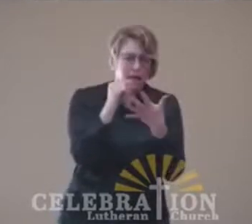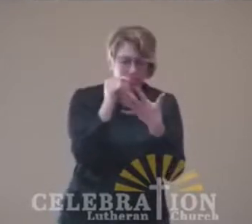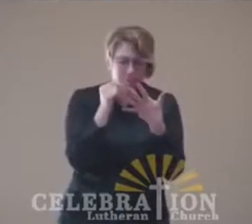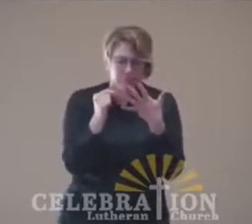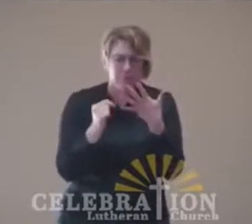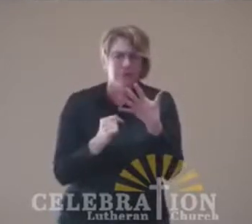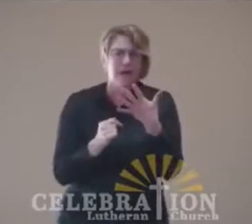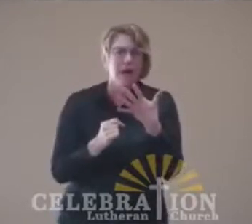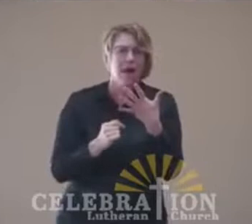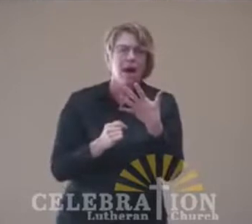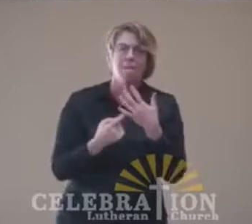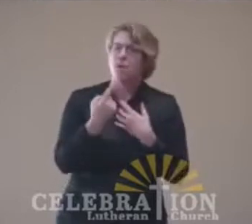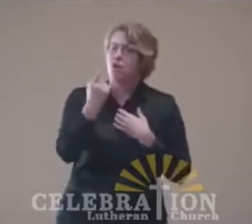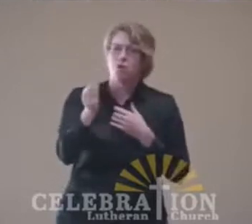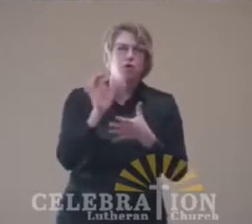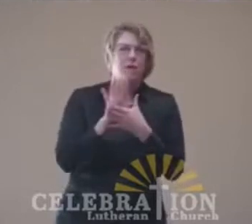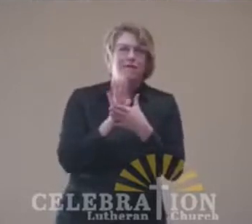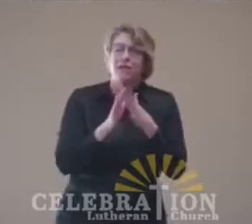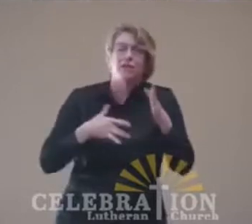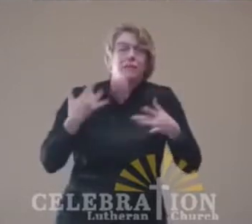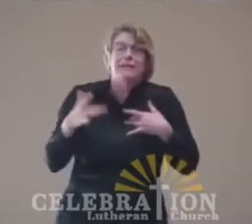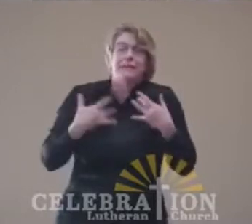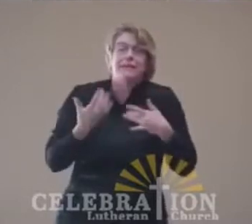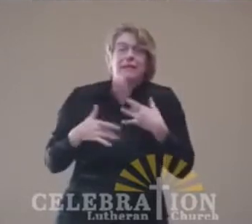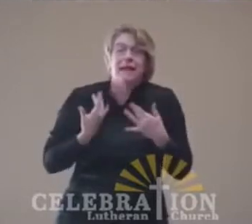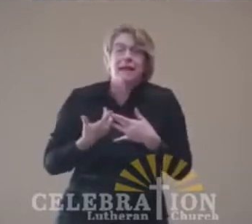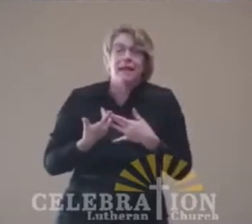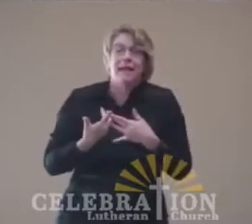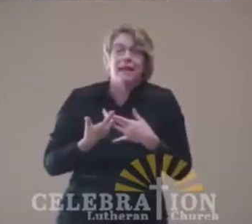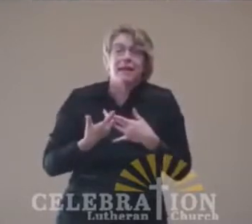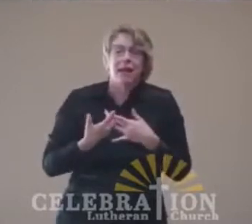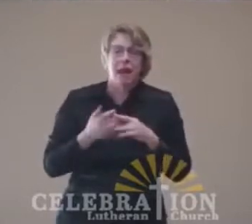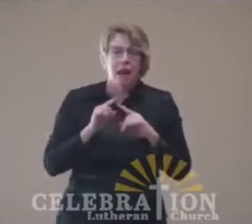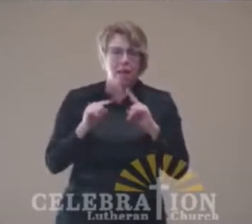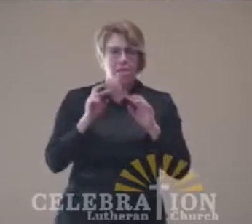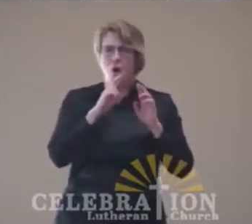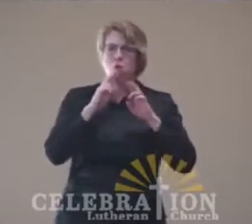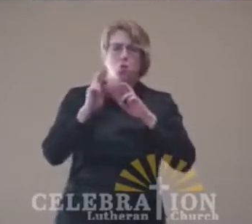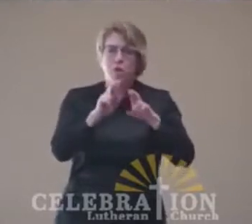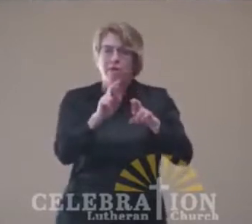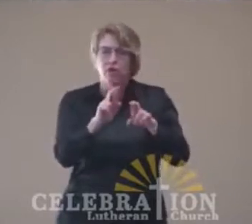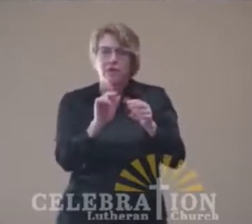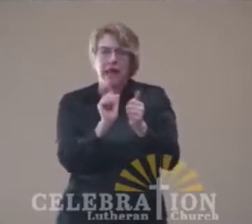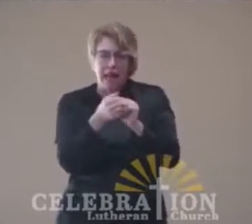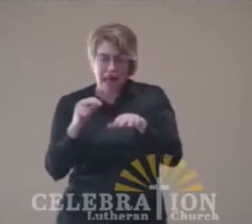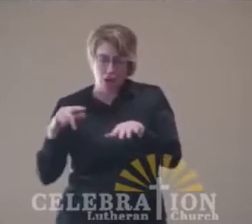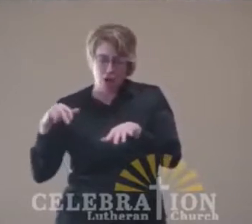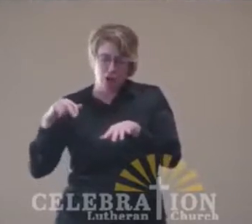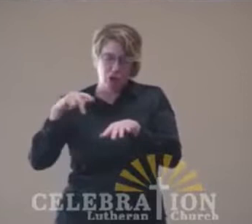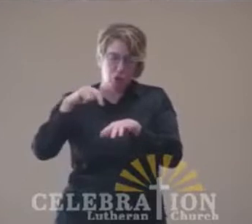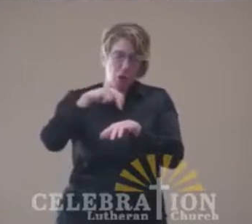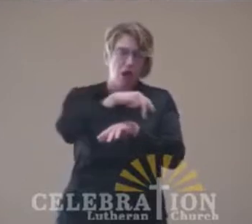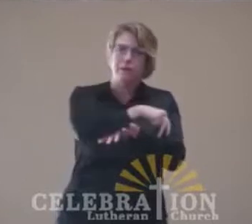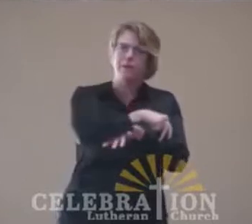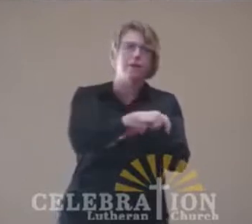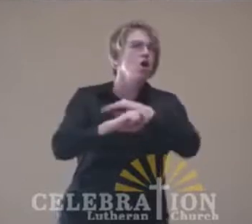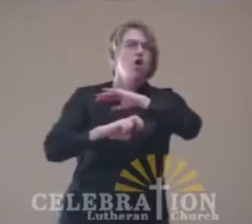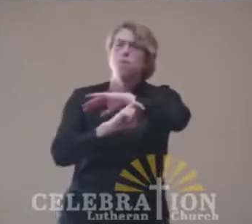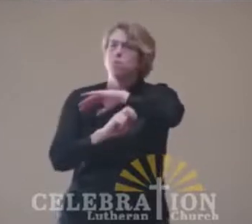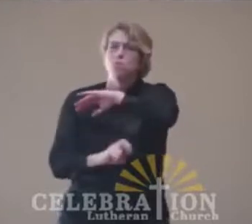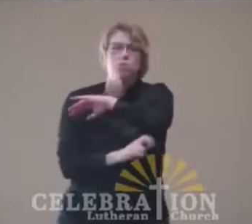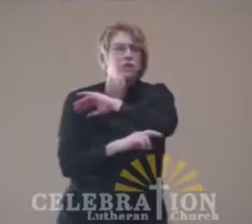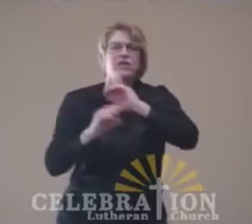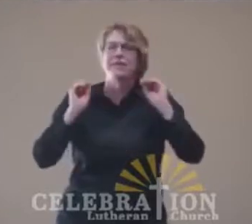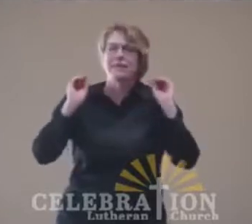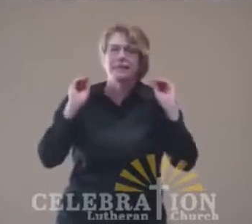exciting part of the one video was the part on crossing rivers. Now there are no bridges in Denali,